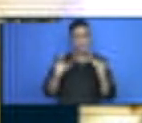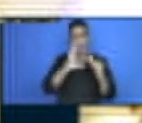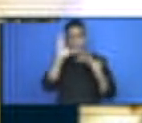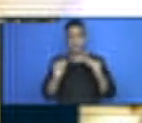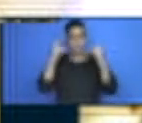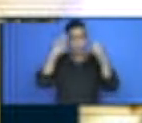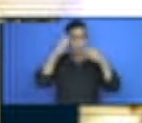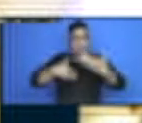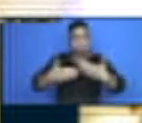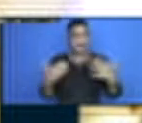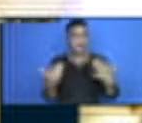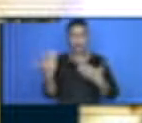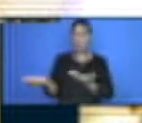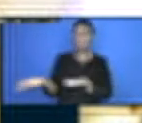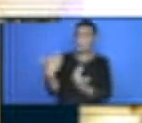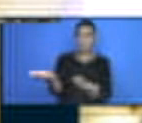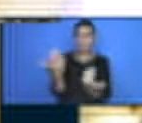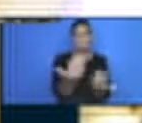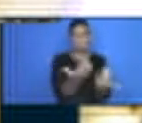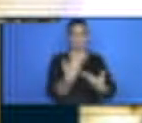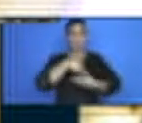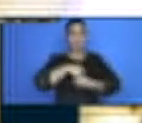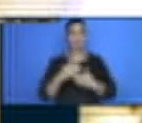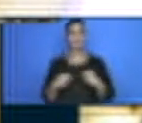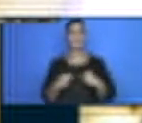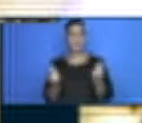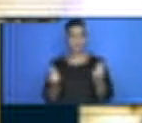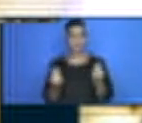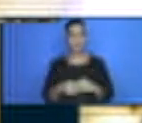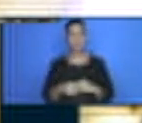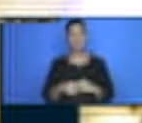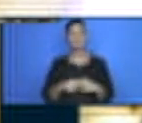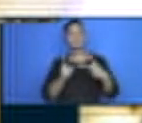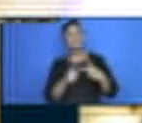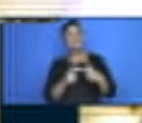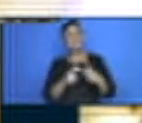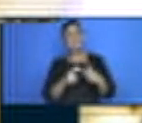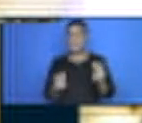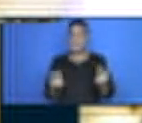in addition to add to that, is mentorship. Mentorship underpins